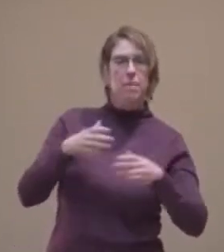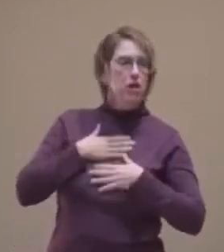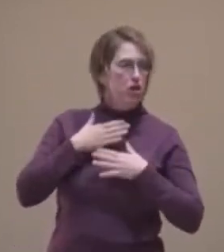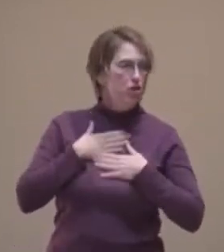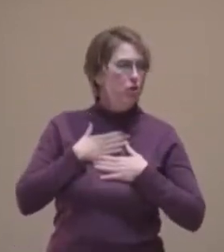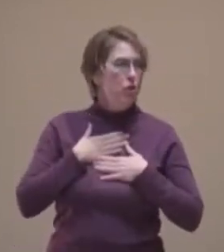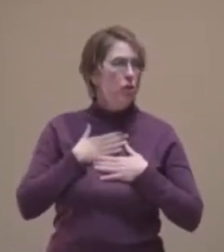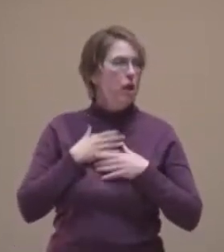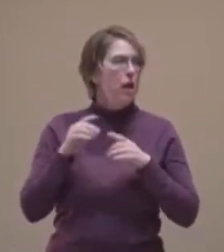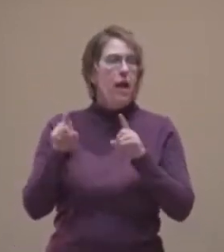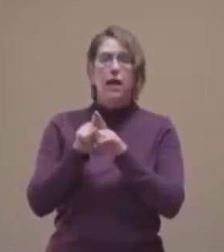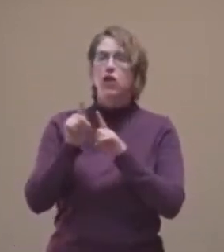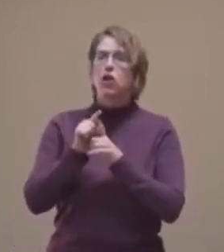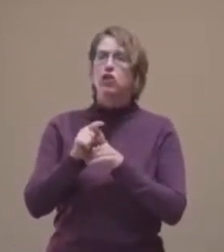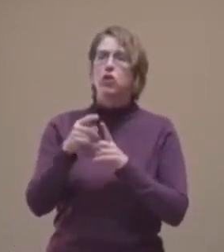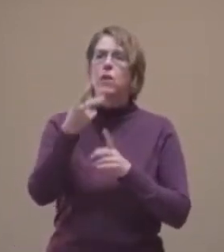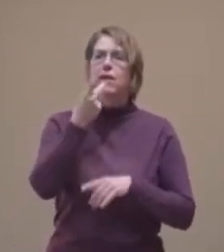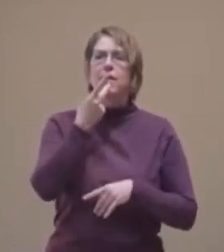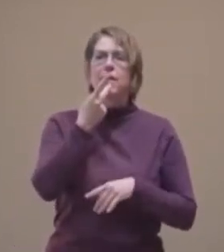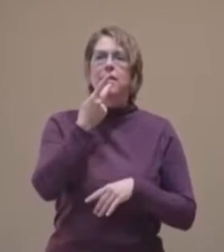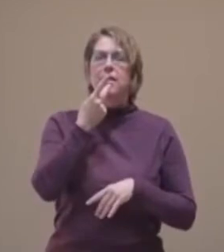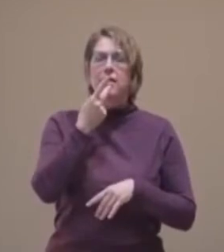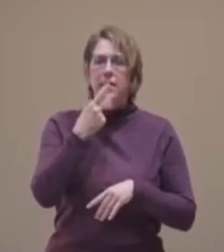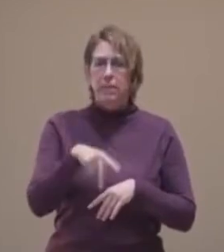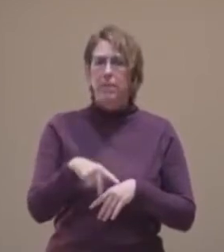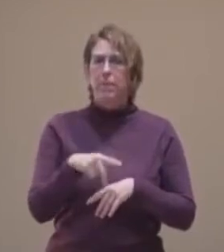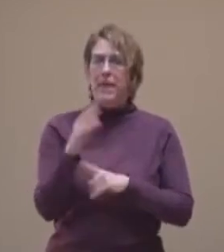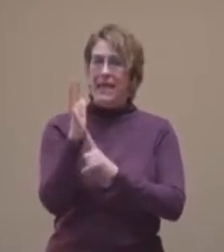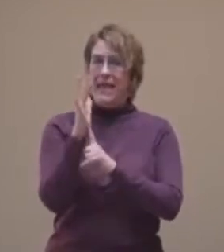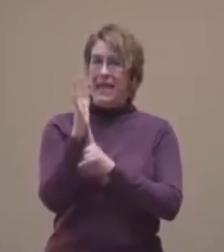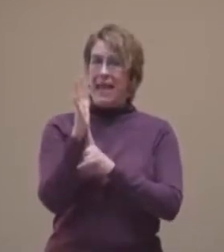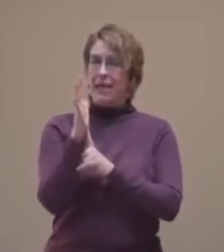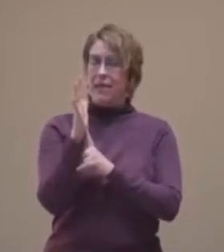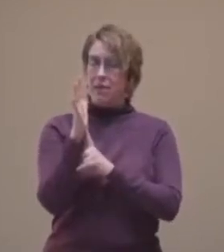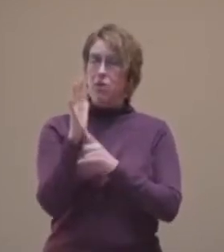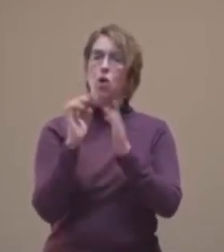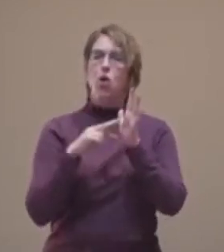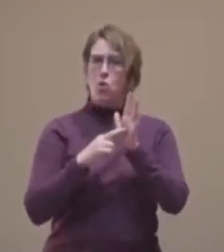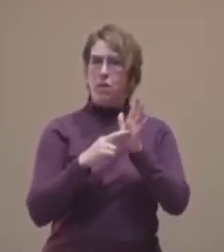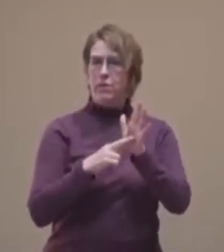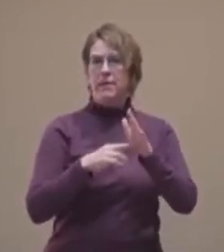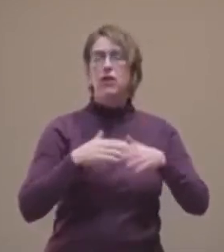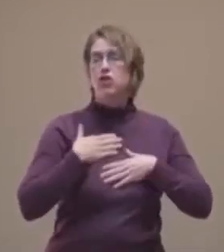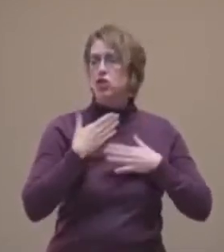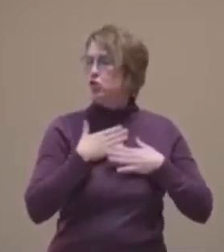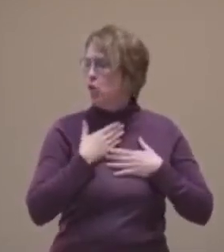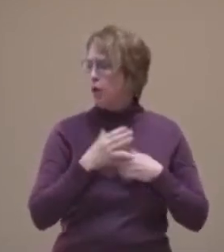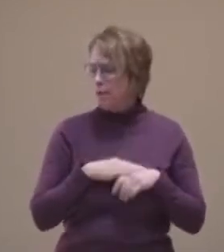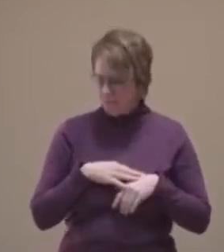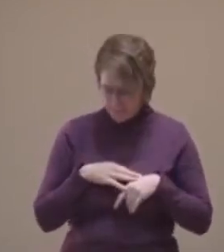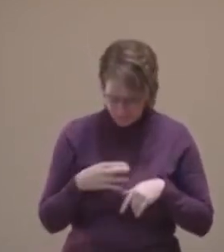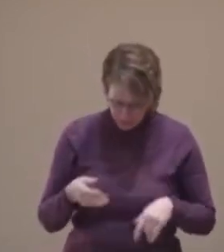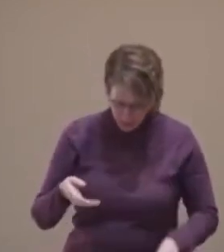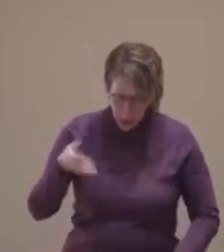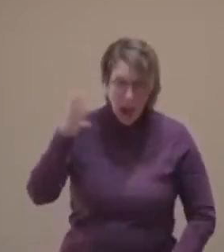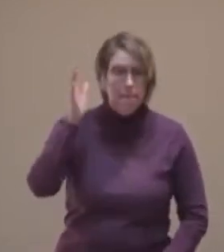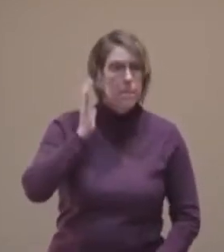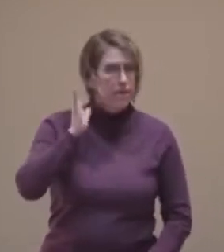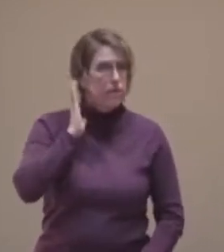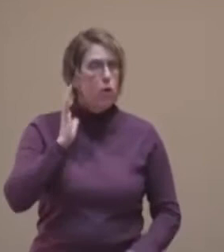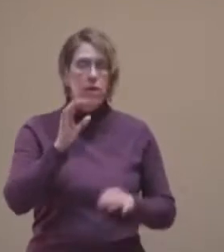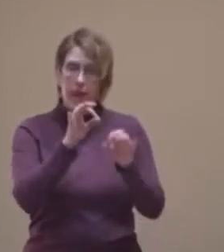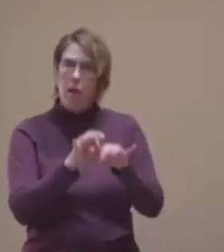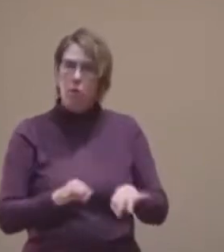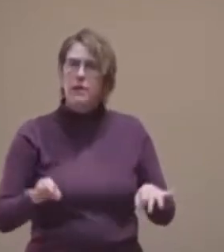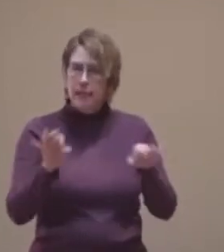candle, the color of, which is the color of joy. Now, initially, this served an important purpose. Because Advent